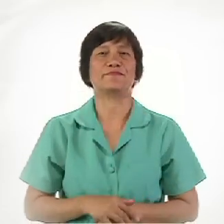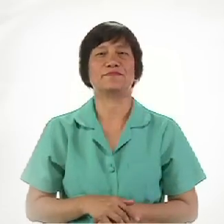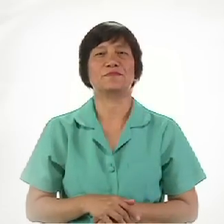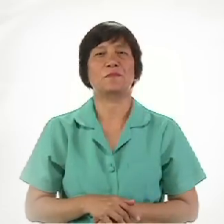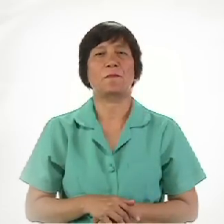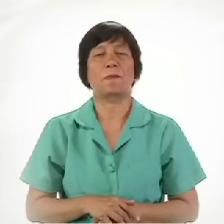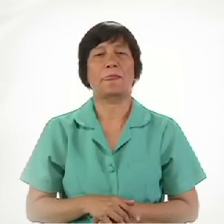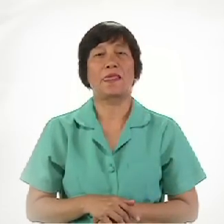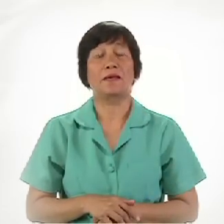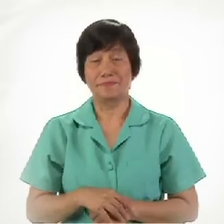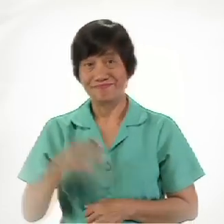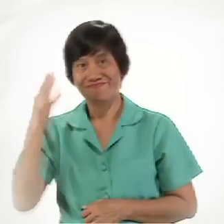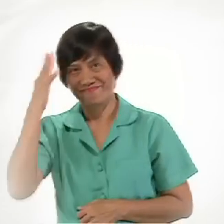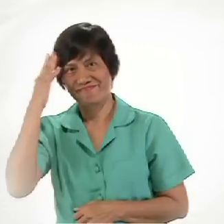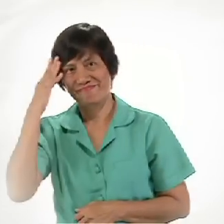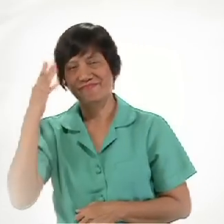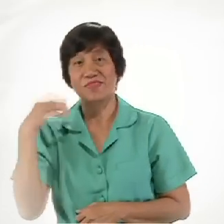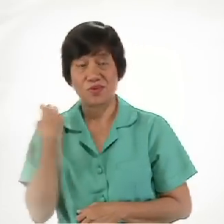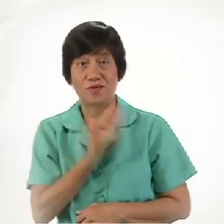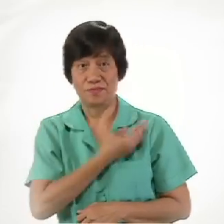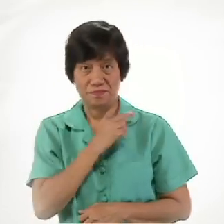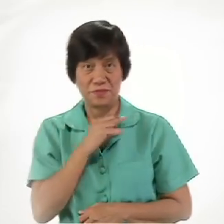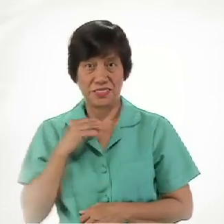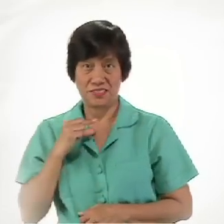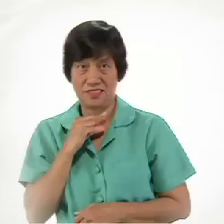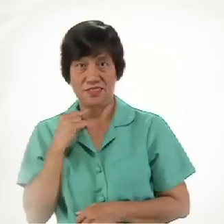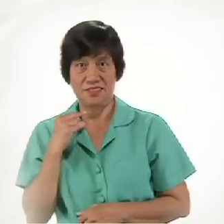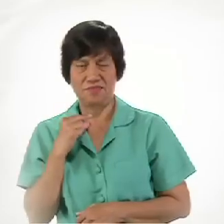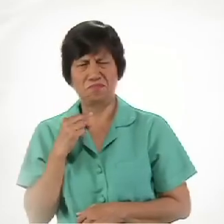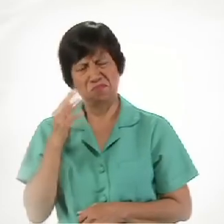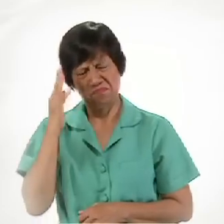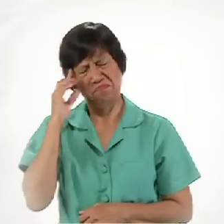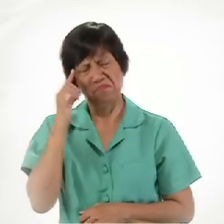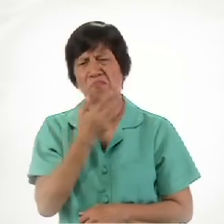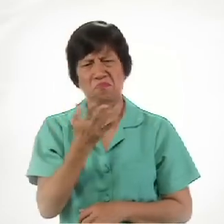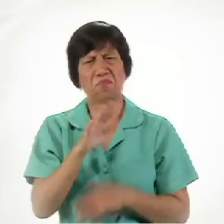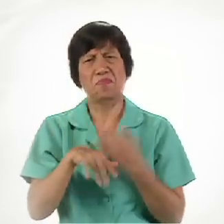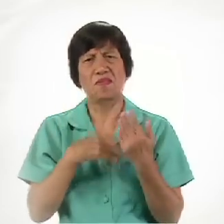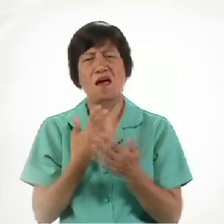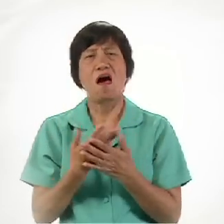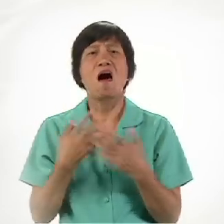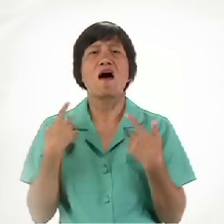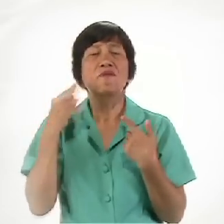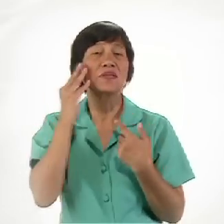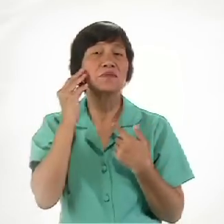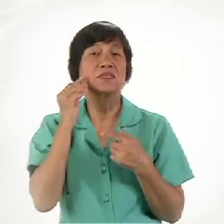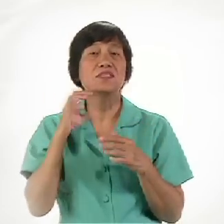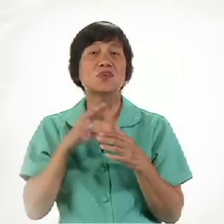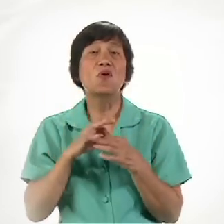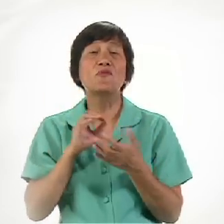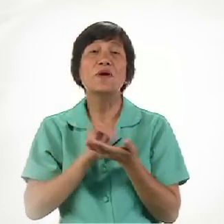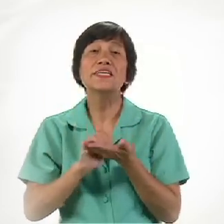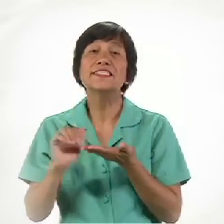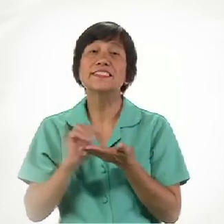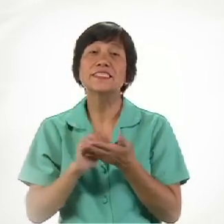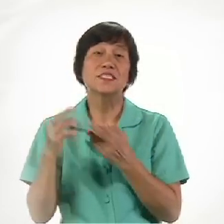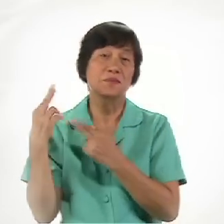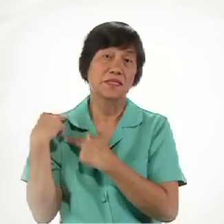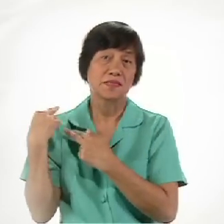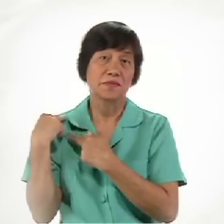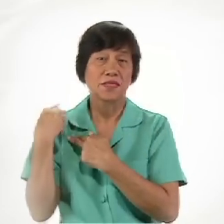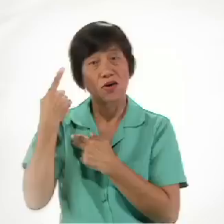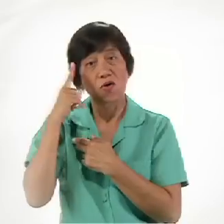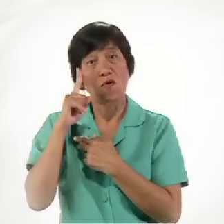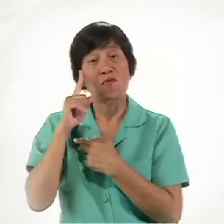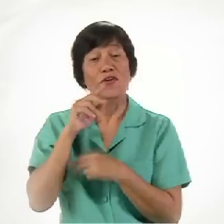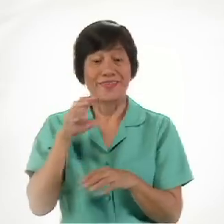You know We priests And I guess All of you Have had experiences Of exercising Responsibility